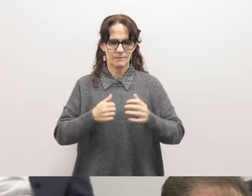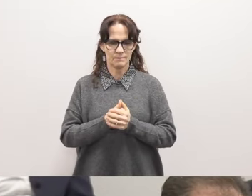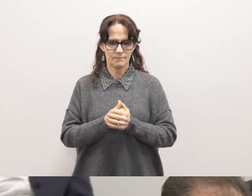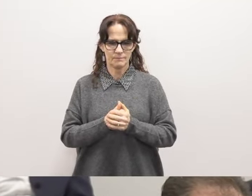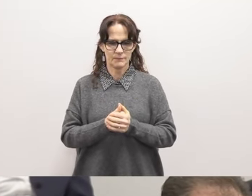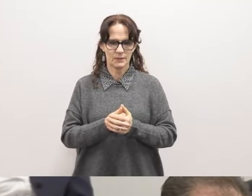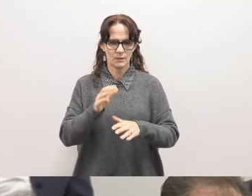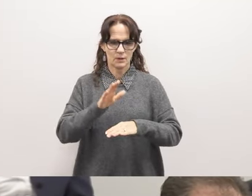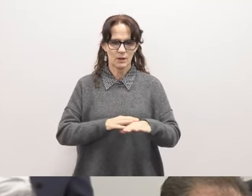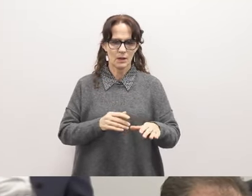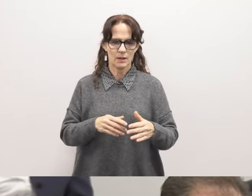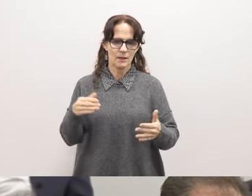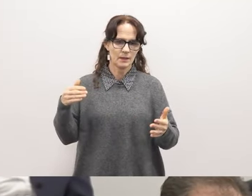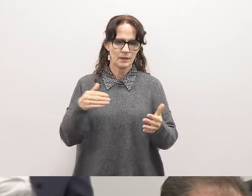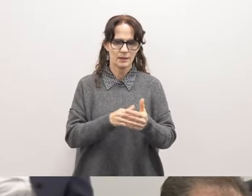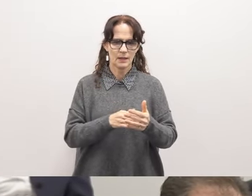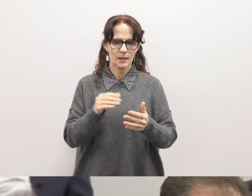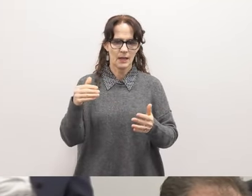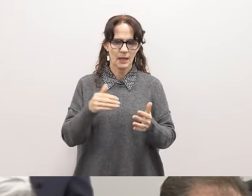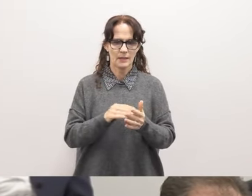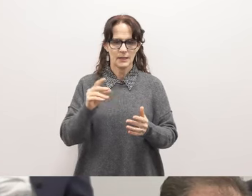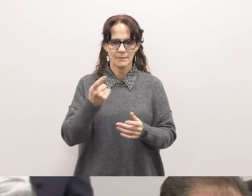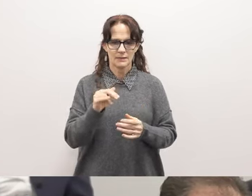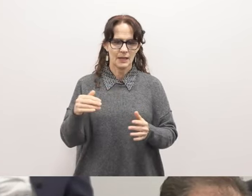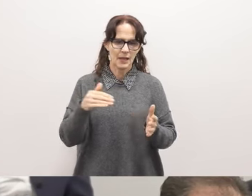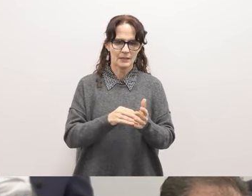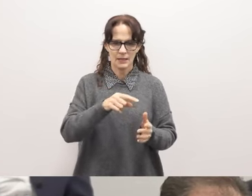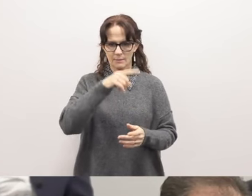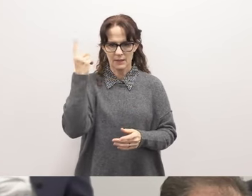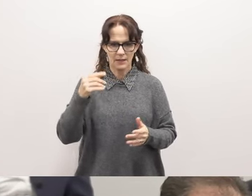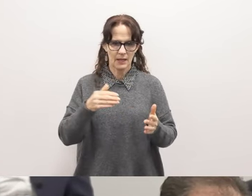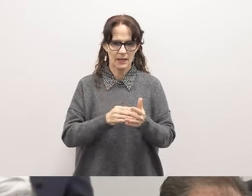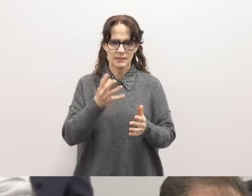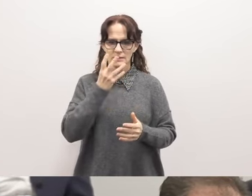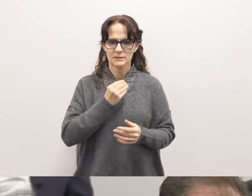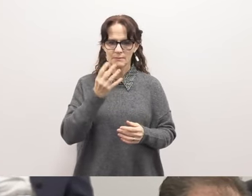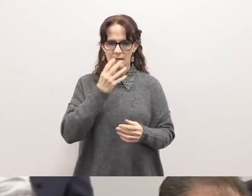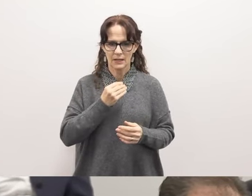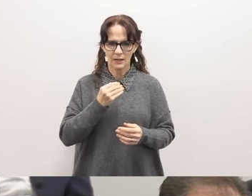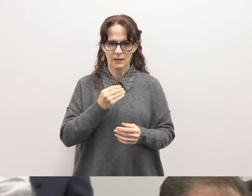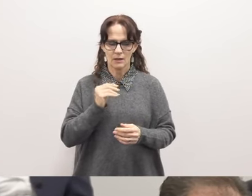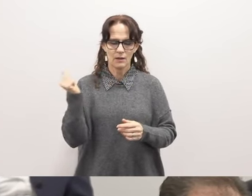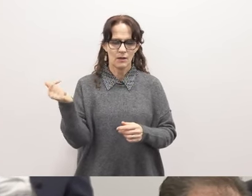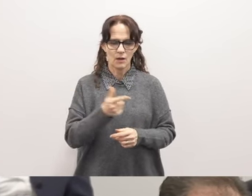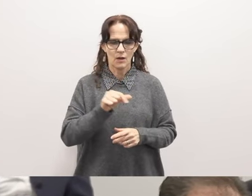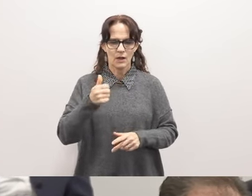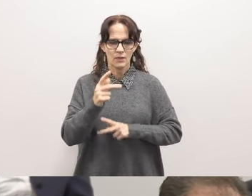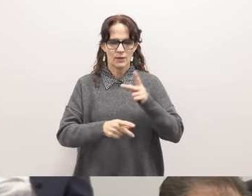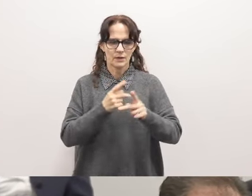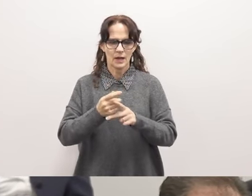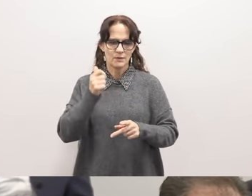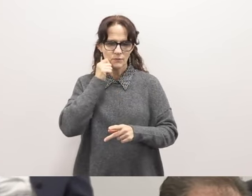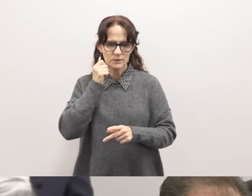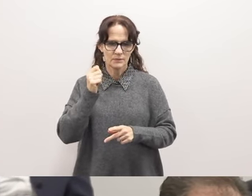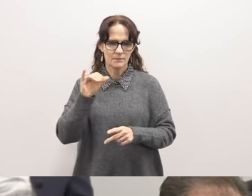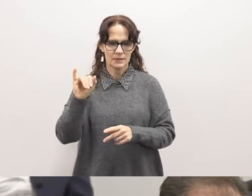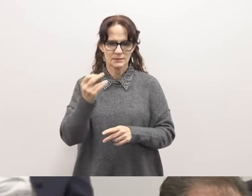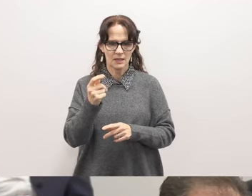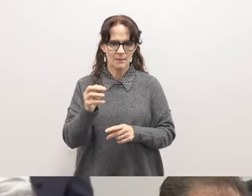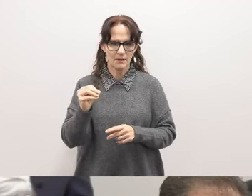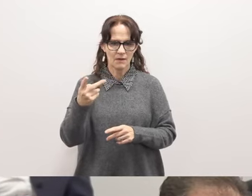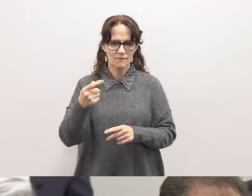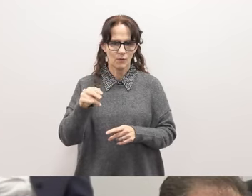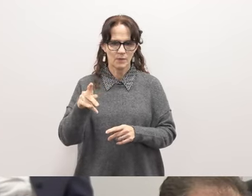to condemn the anti-Palestinian, anti-black, and anti-Semitic, and all other forms of racism and Islamophobia